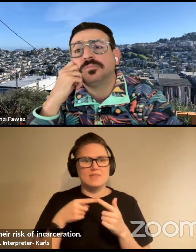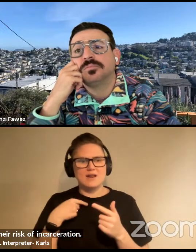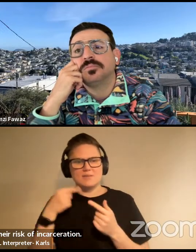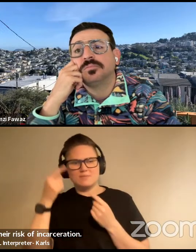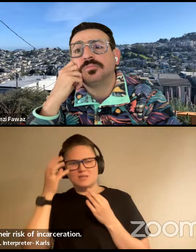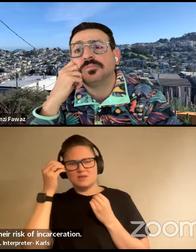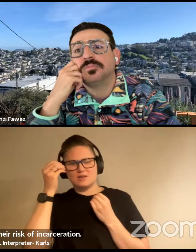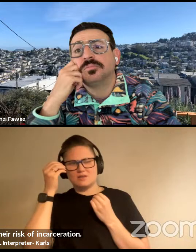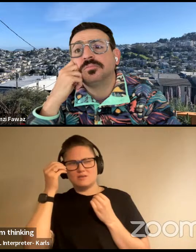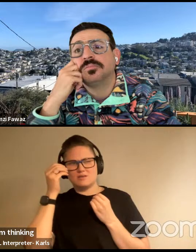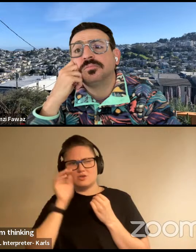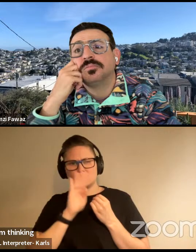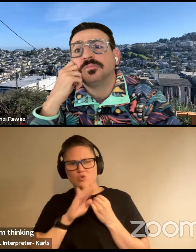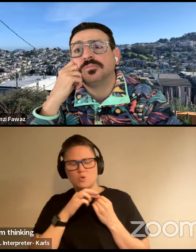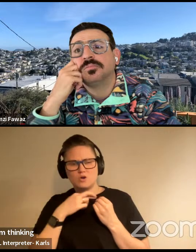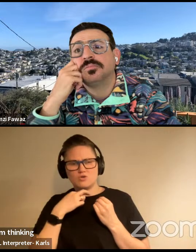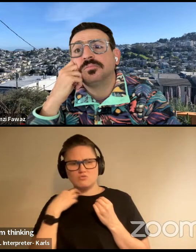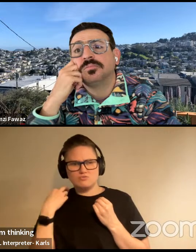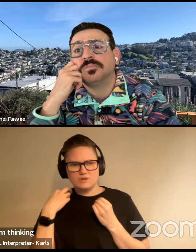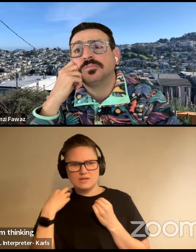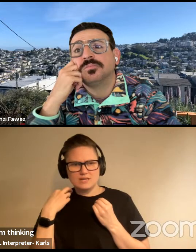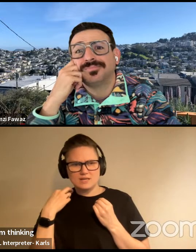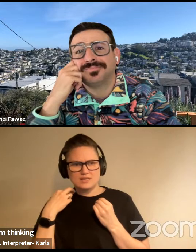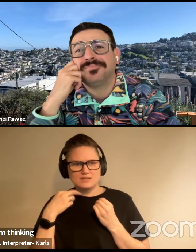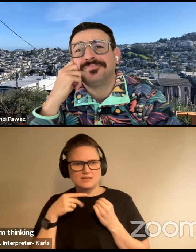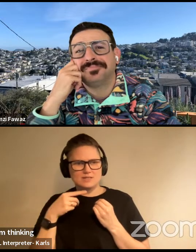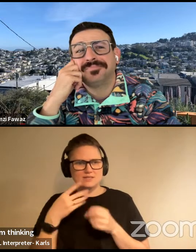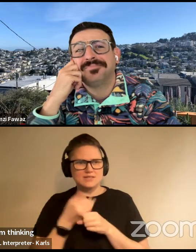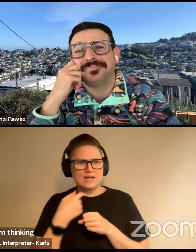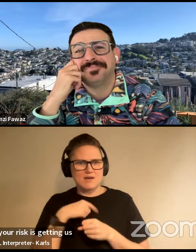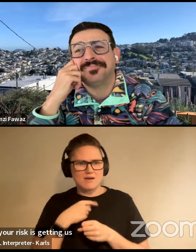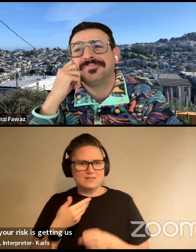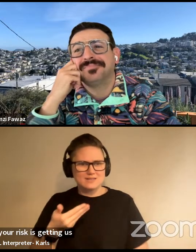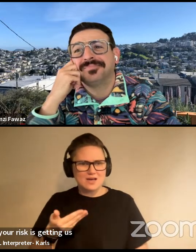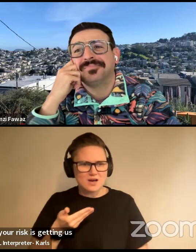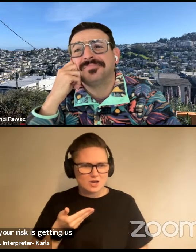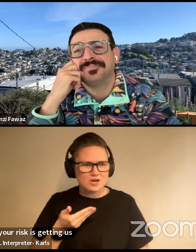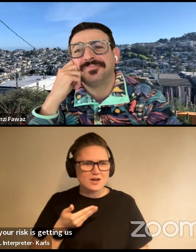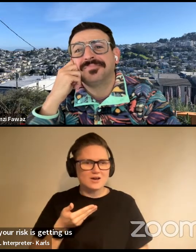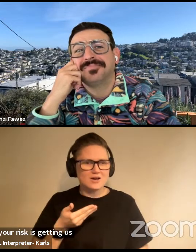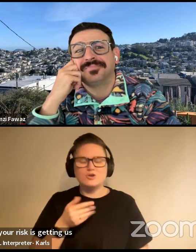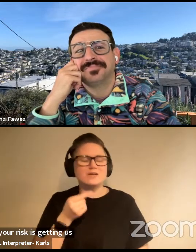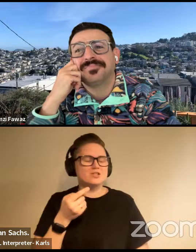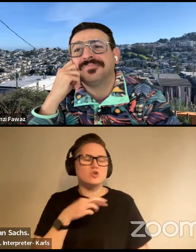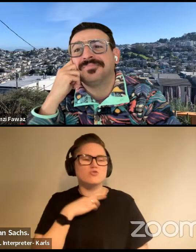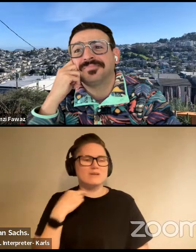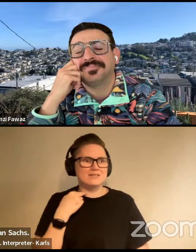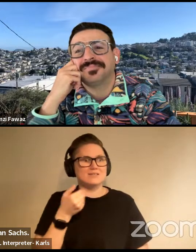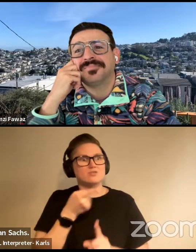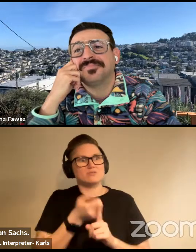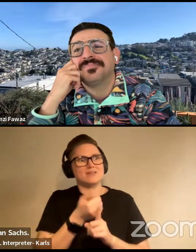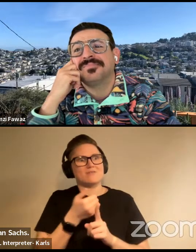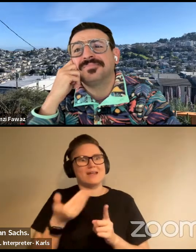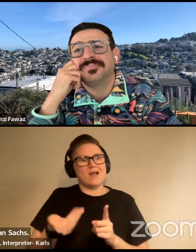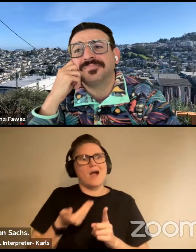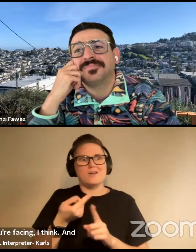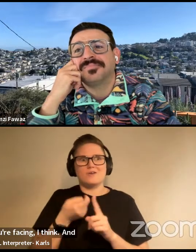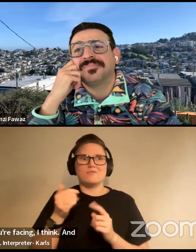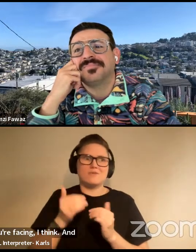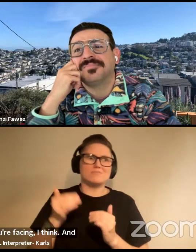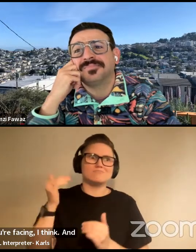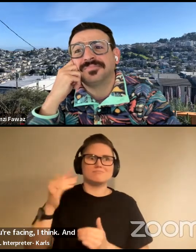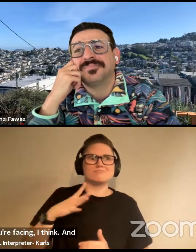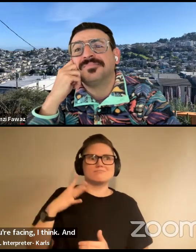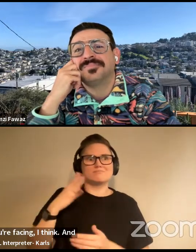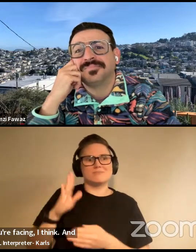your risk is getting us hired by Goldman Sachs. That's more of a risk that you're facing, I think. And you know, so the idea that like, since we're all trans,